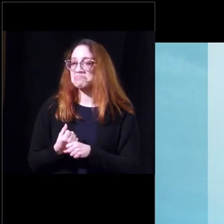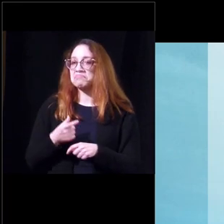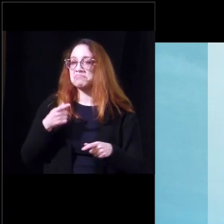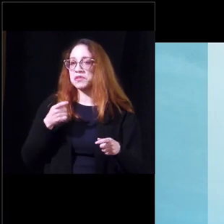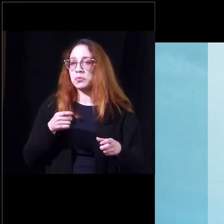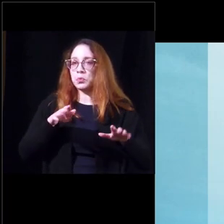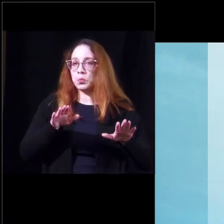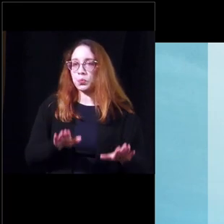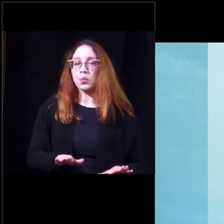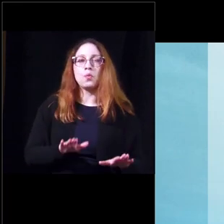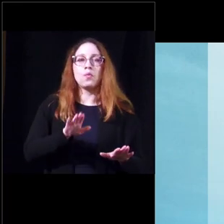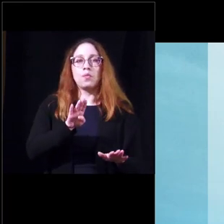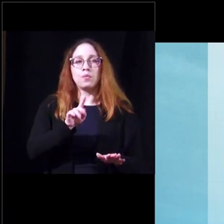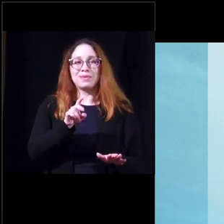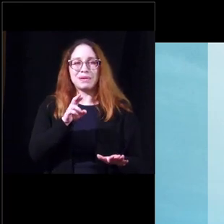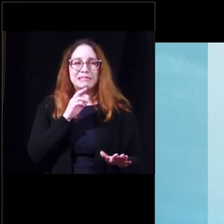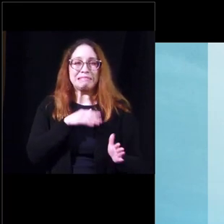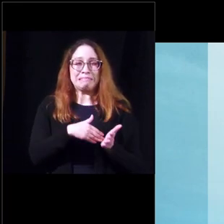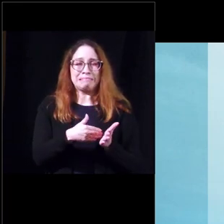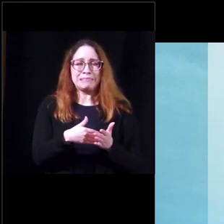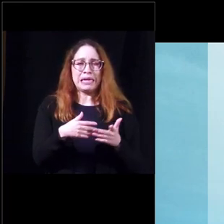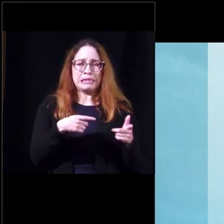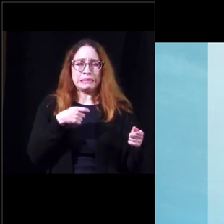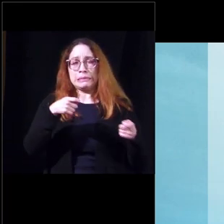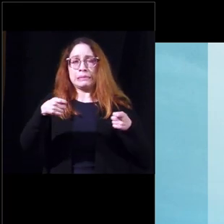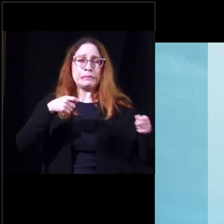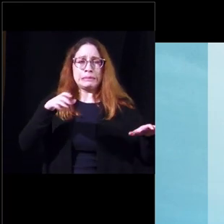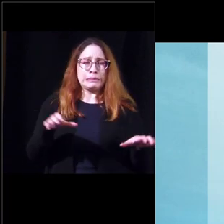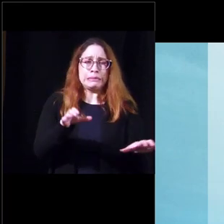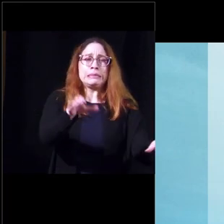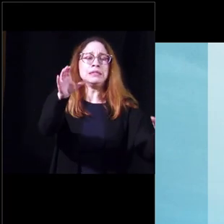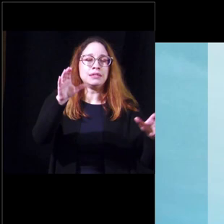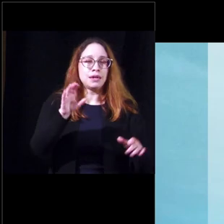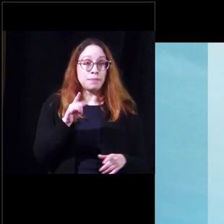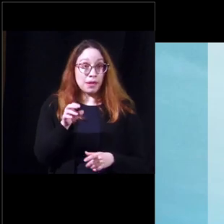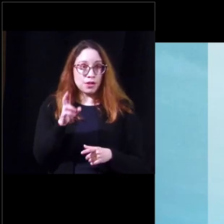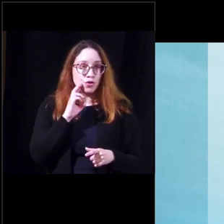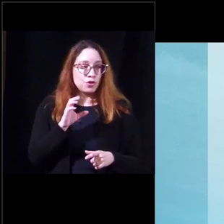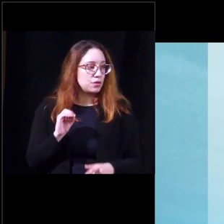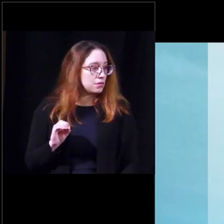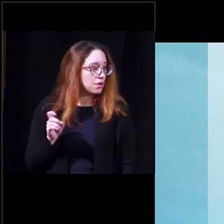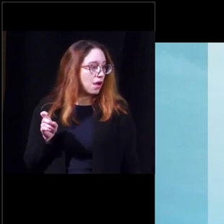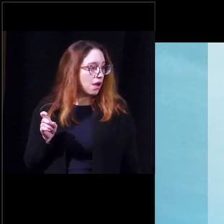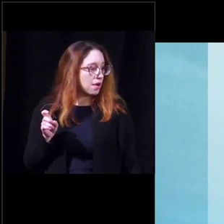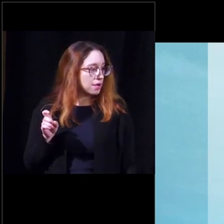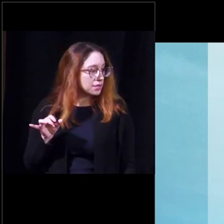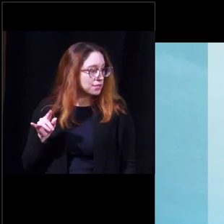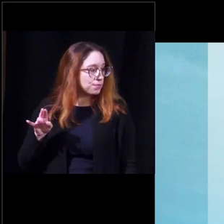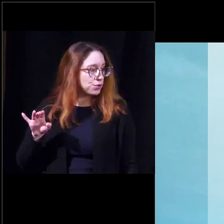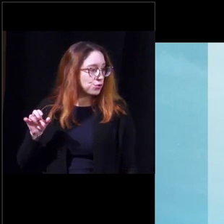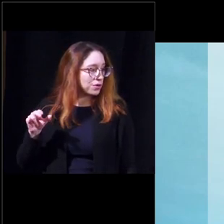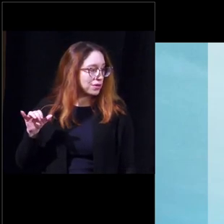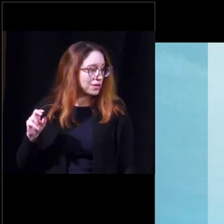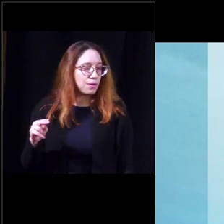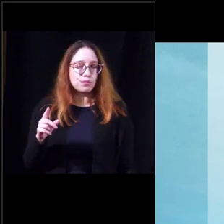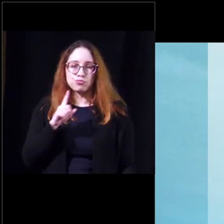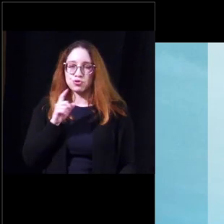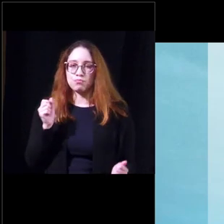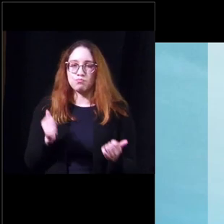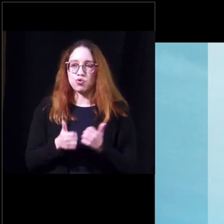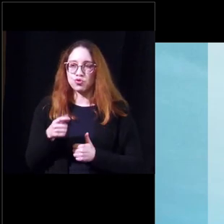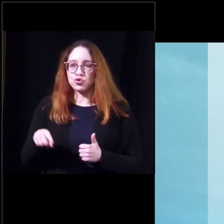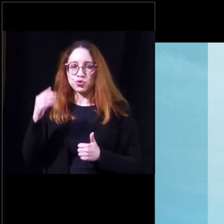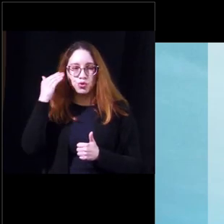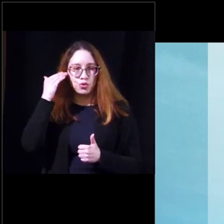the bladder down if it's an overactive bladder the classic medication is oxybutynin i'm sure many of you are familiar with that